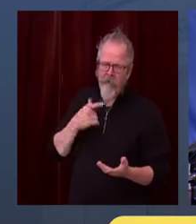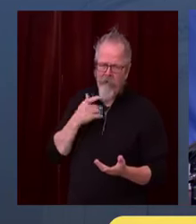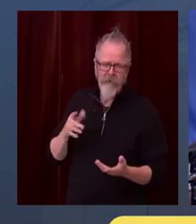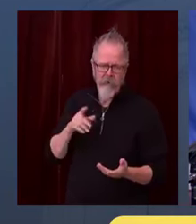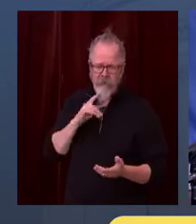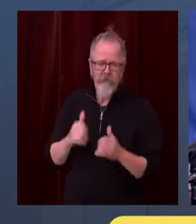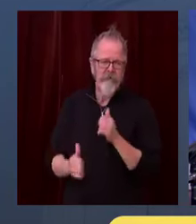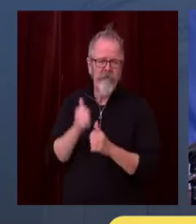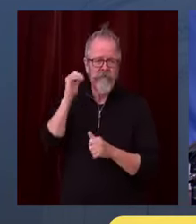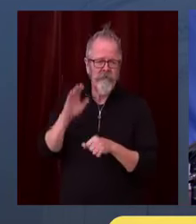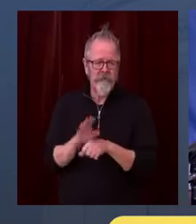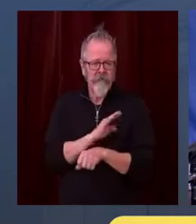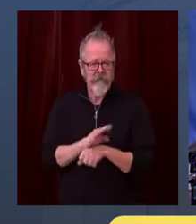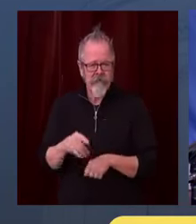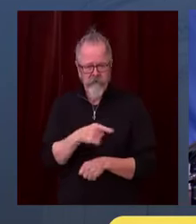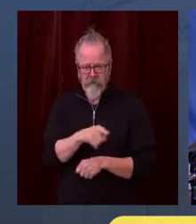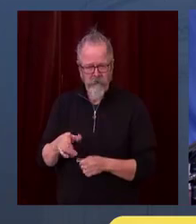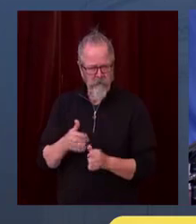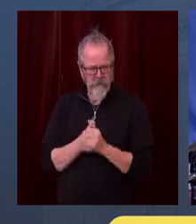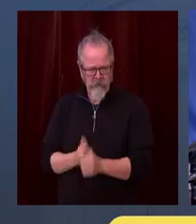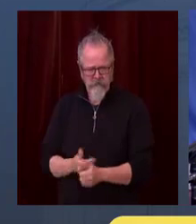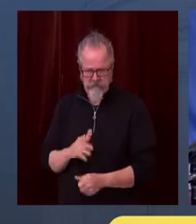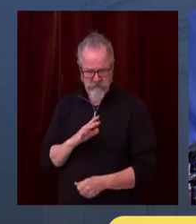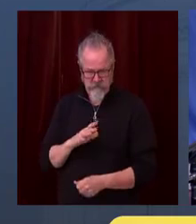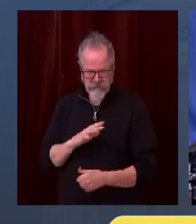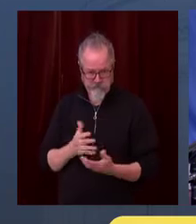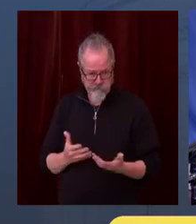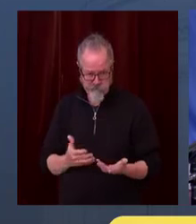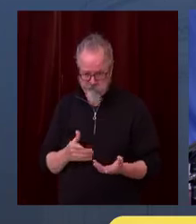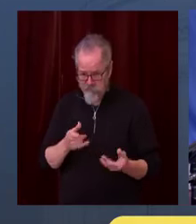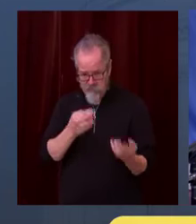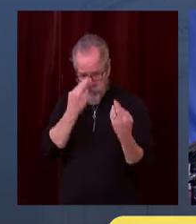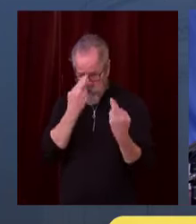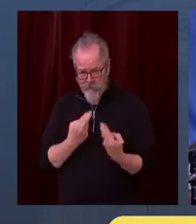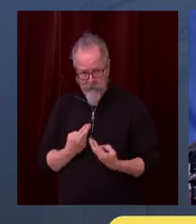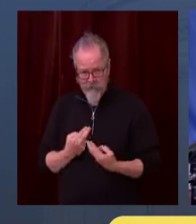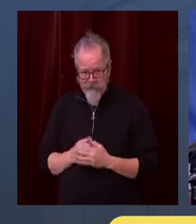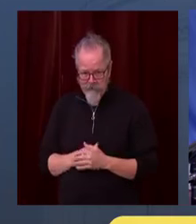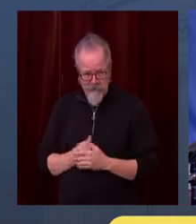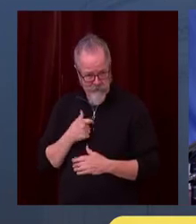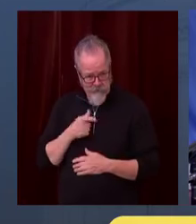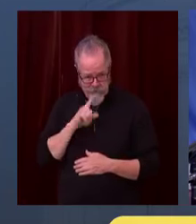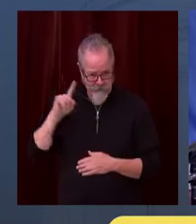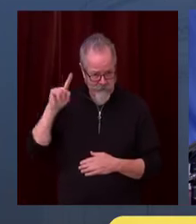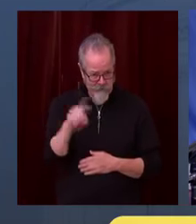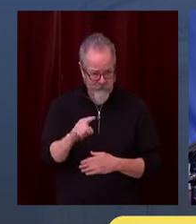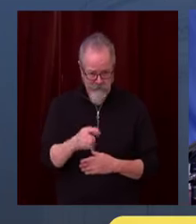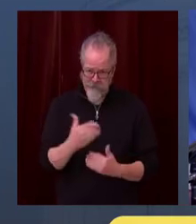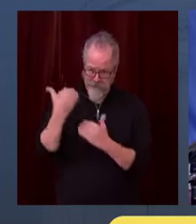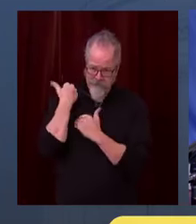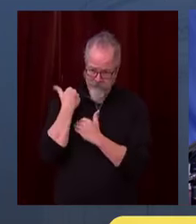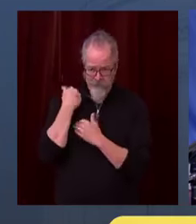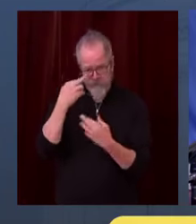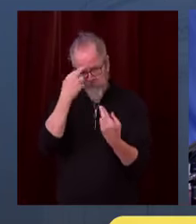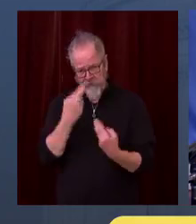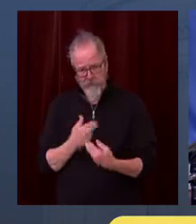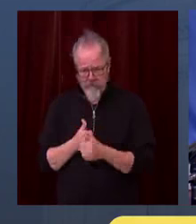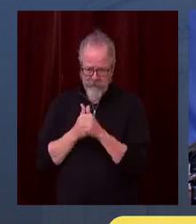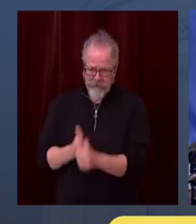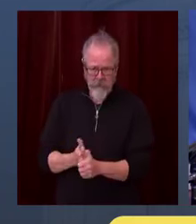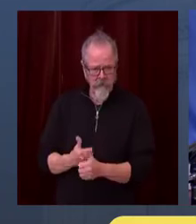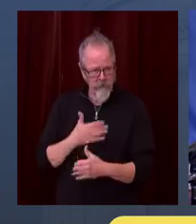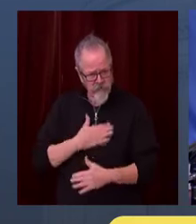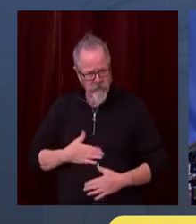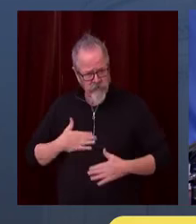leaders have acted responsibly and made some really tough decisions. And we very much have appreciated that. So